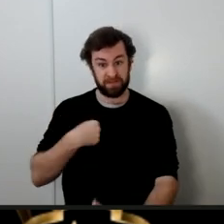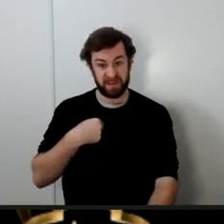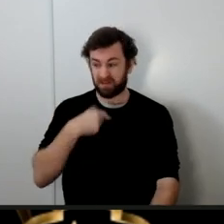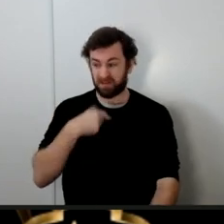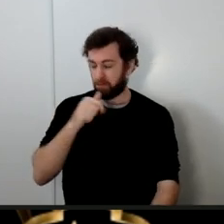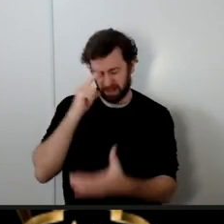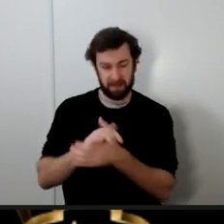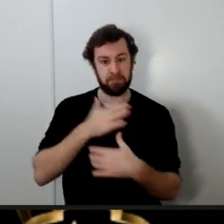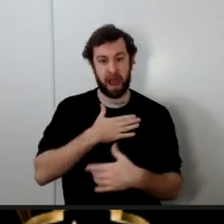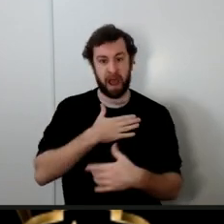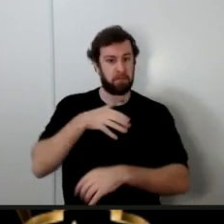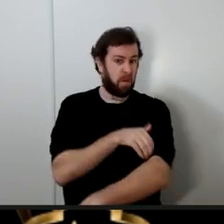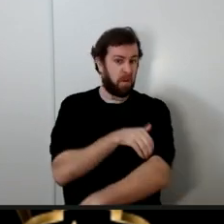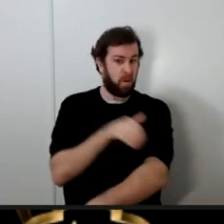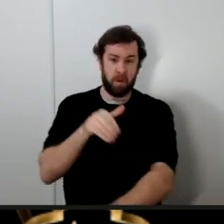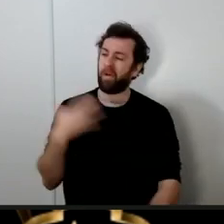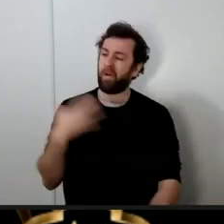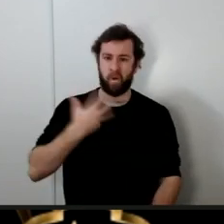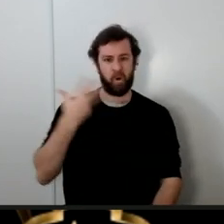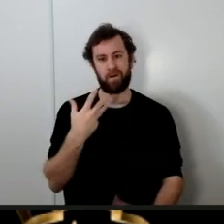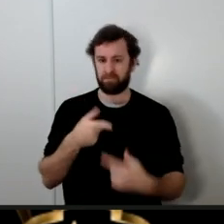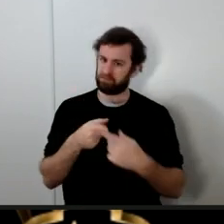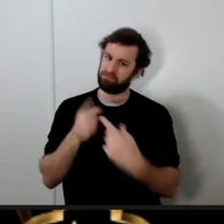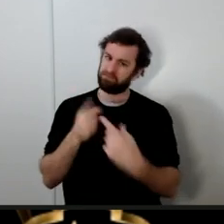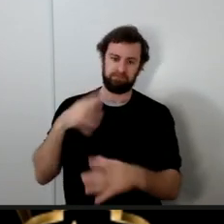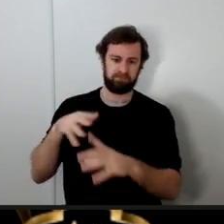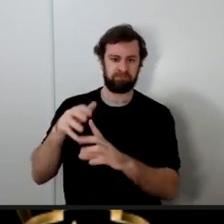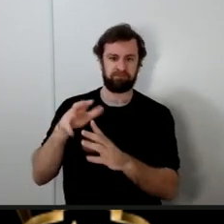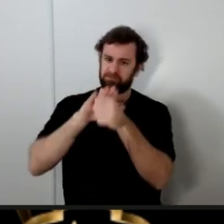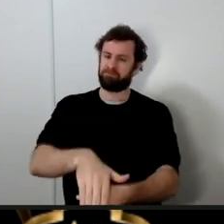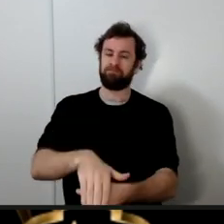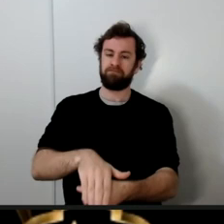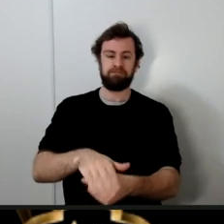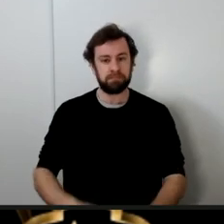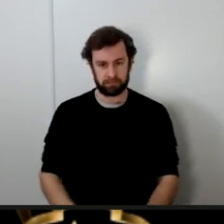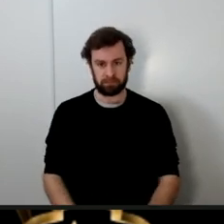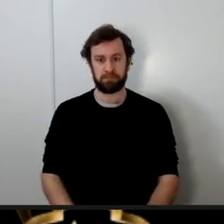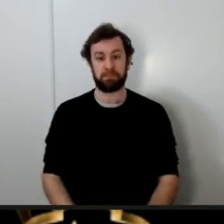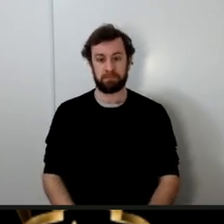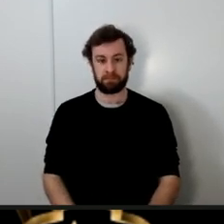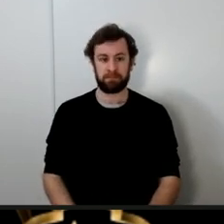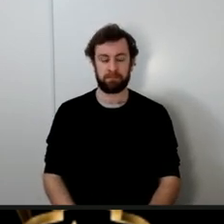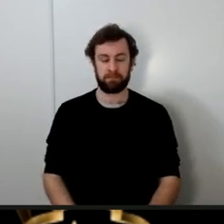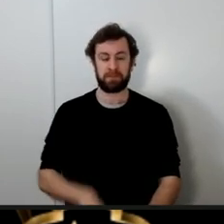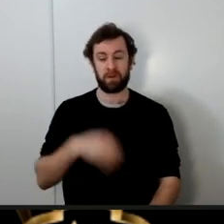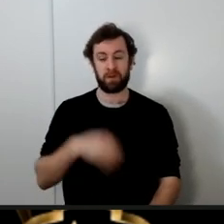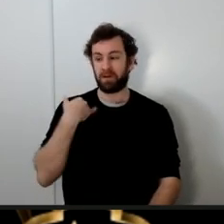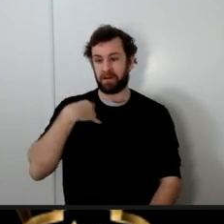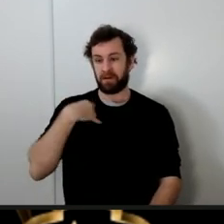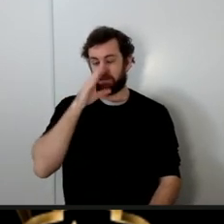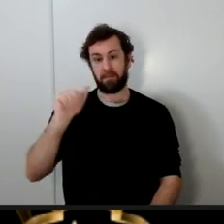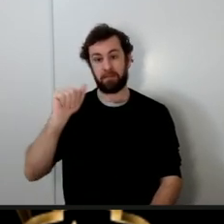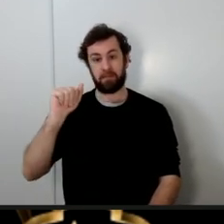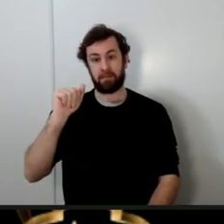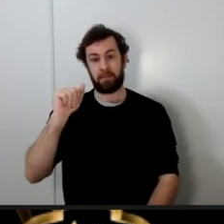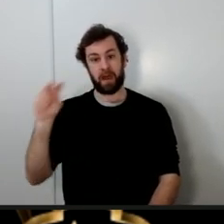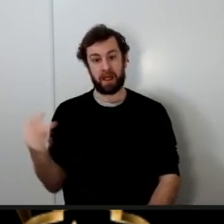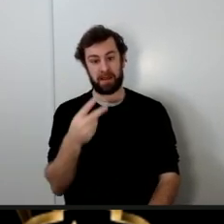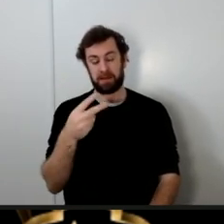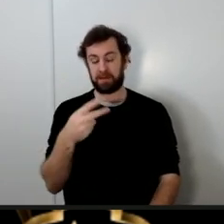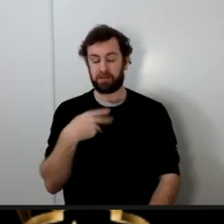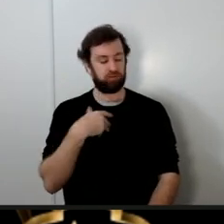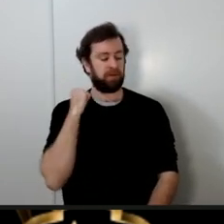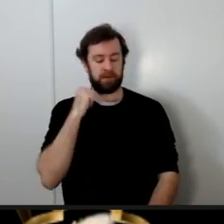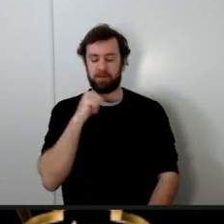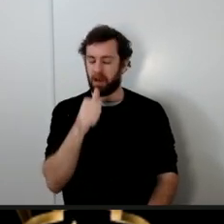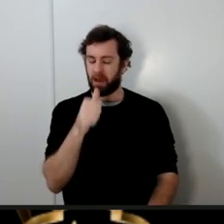so yes my dear brothers and sisters what happened is that imam alaihissalam refused to give allegiance because he